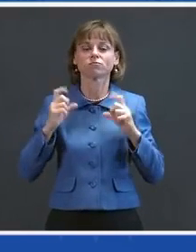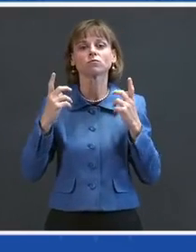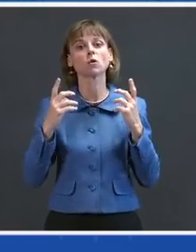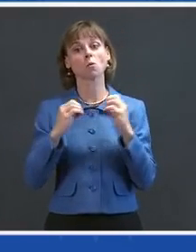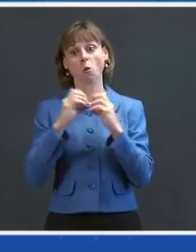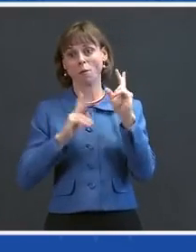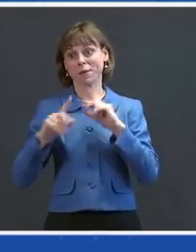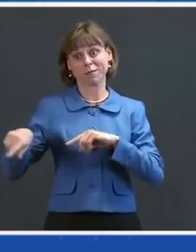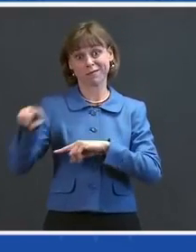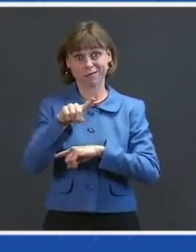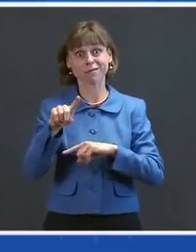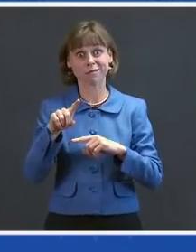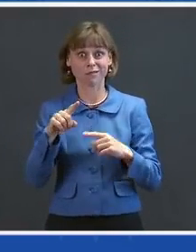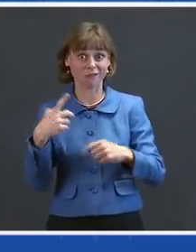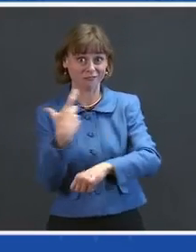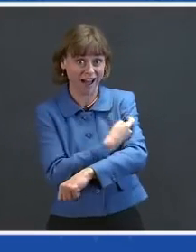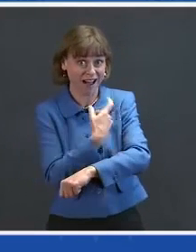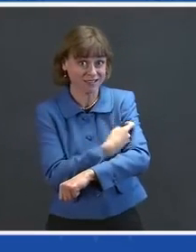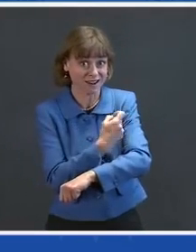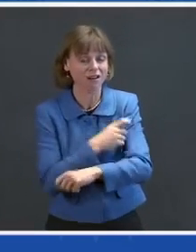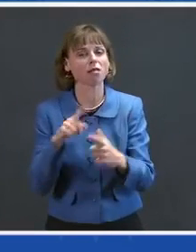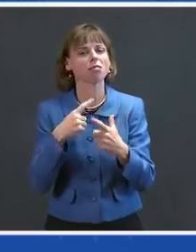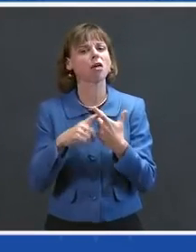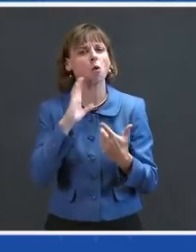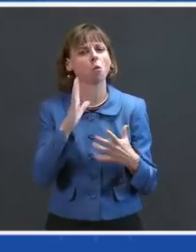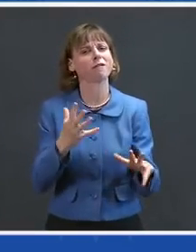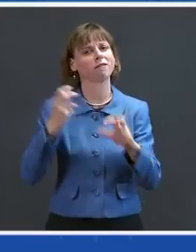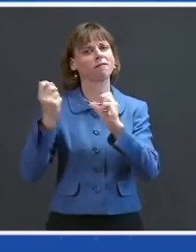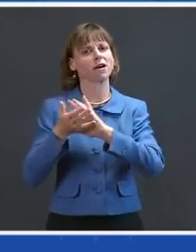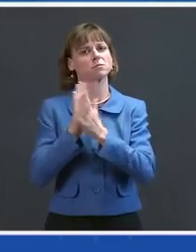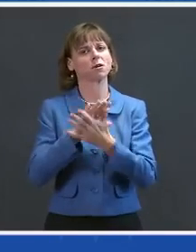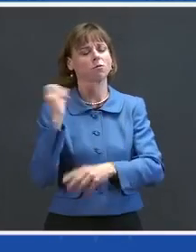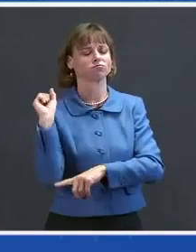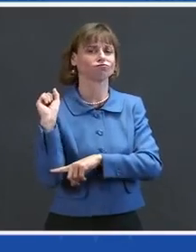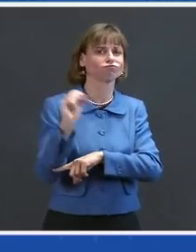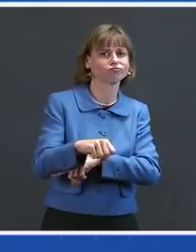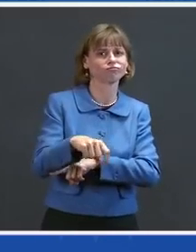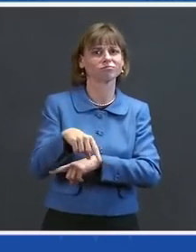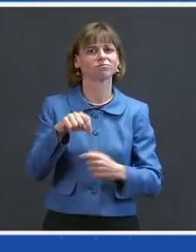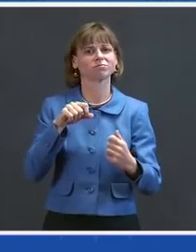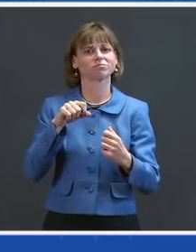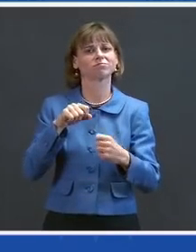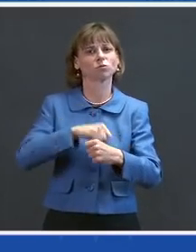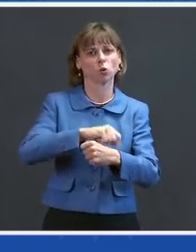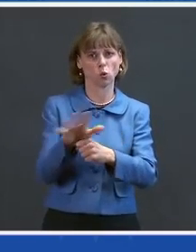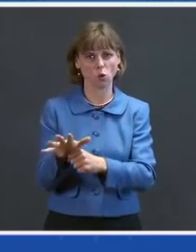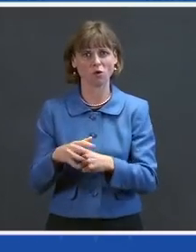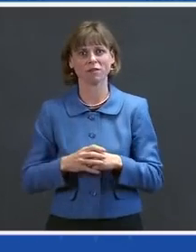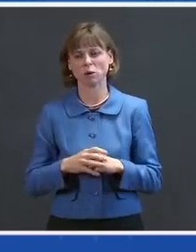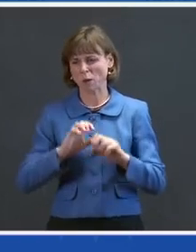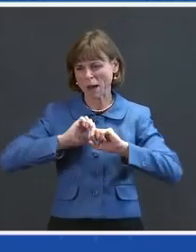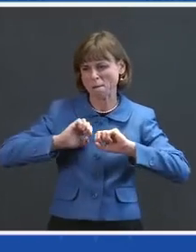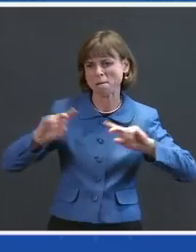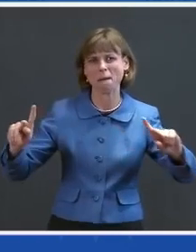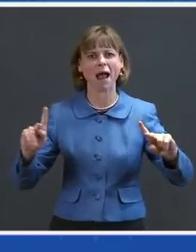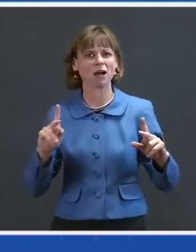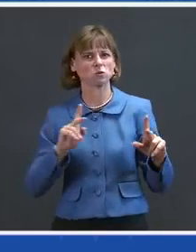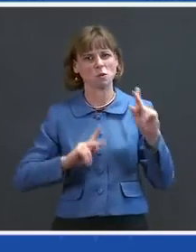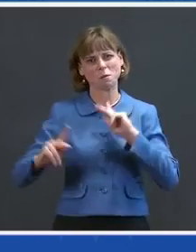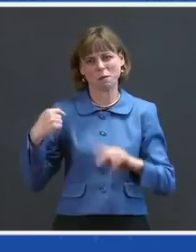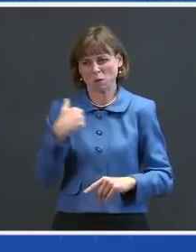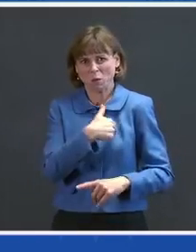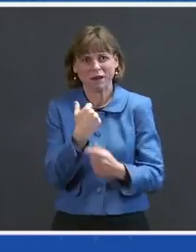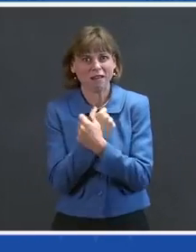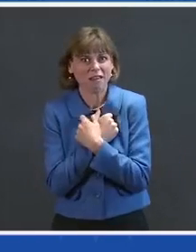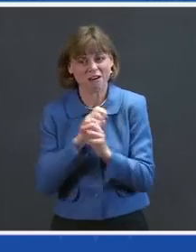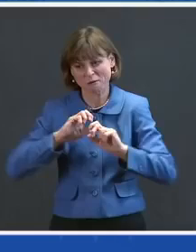vaccinated, the faster we're going to overcome this virus and get back to our loved ones, get our economy back on track, and start to